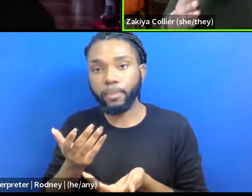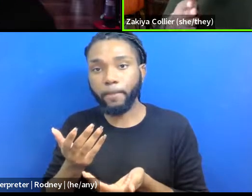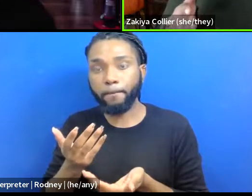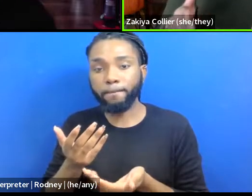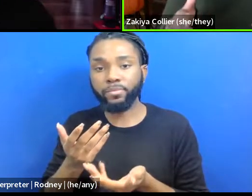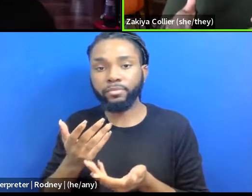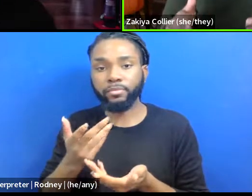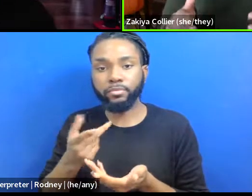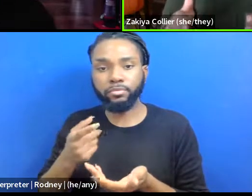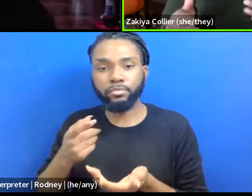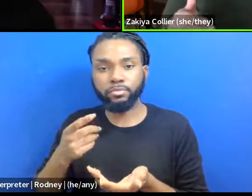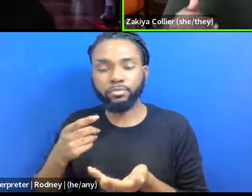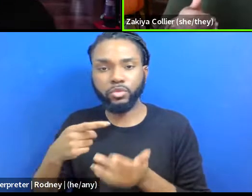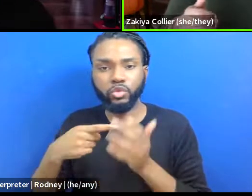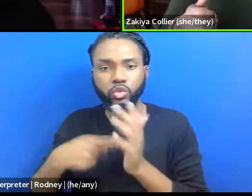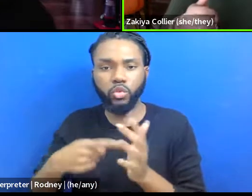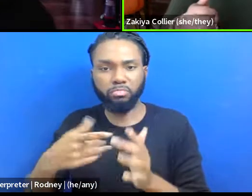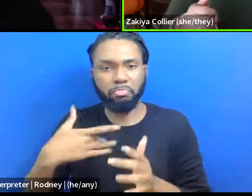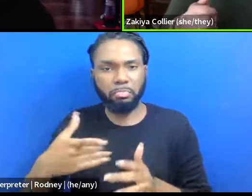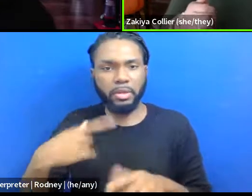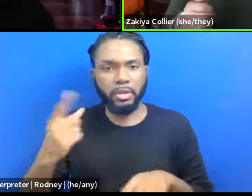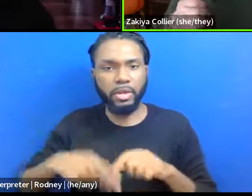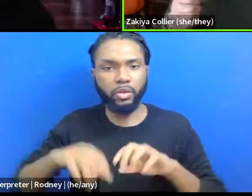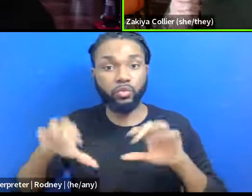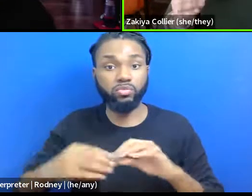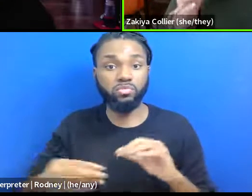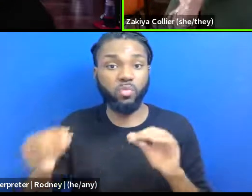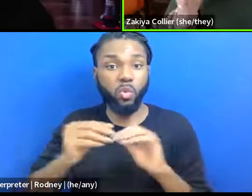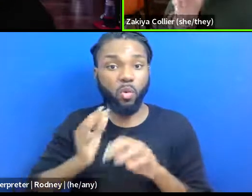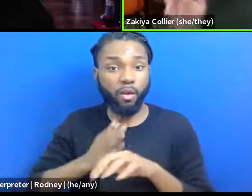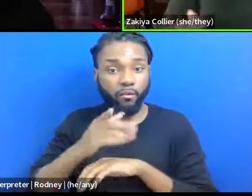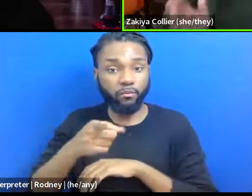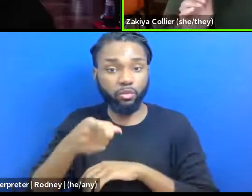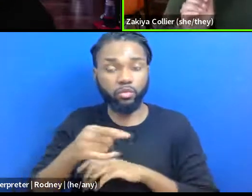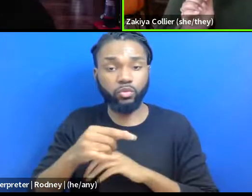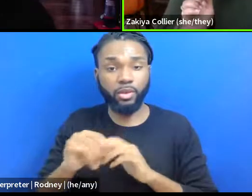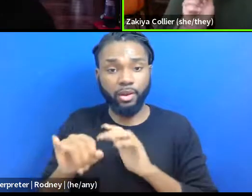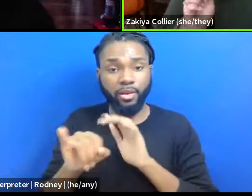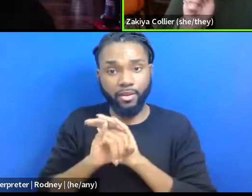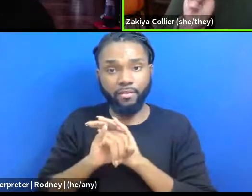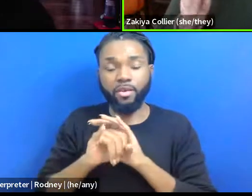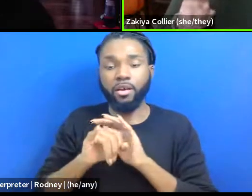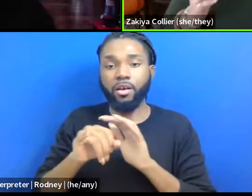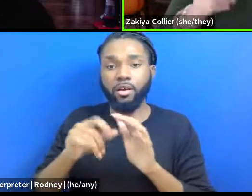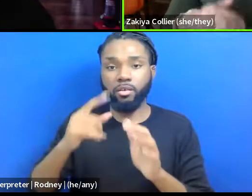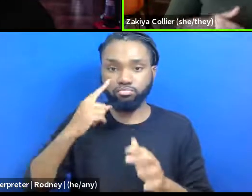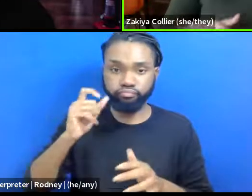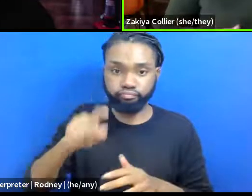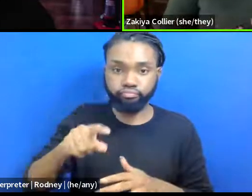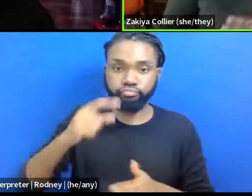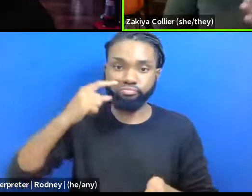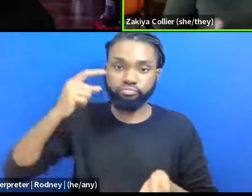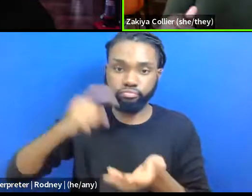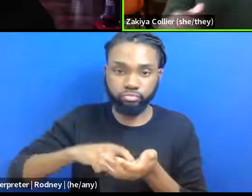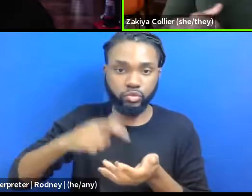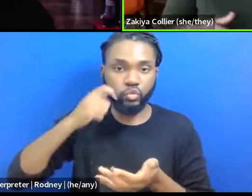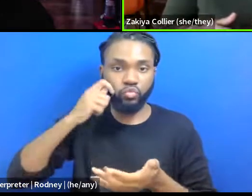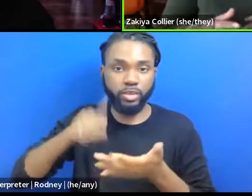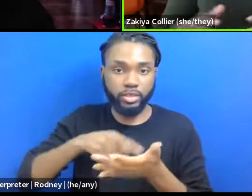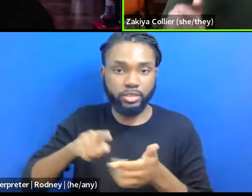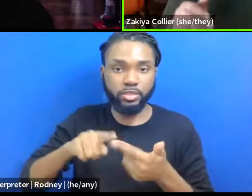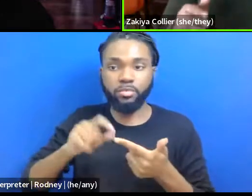do more after you've identified the racism or after you've identified the white